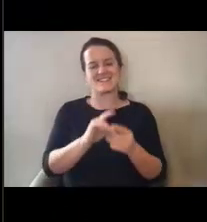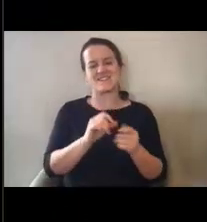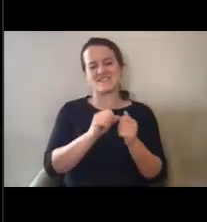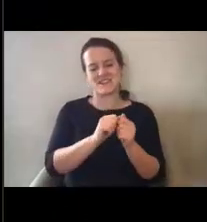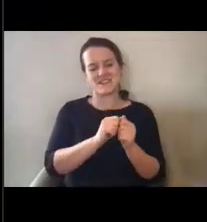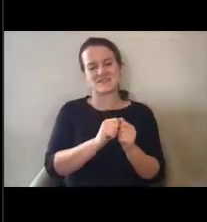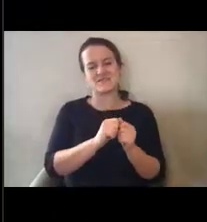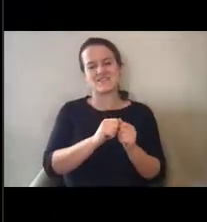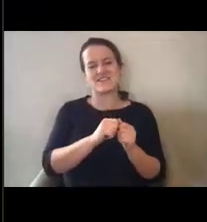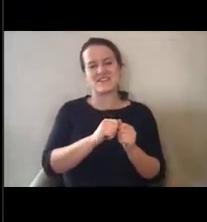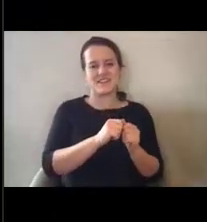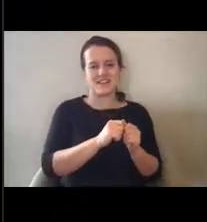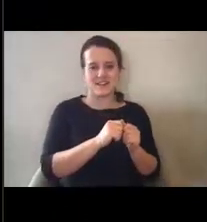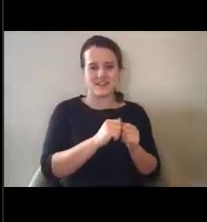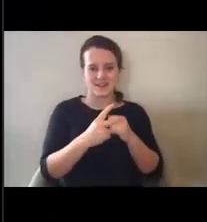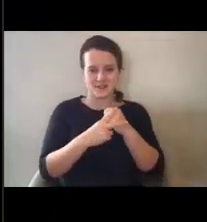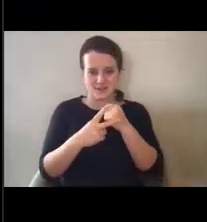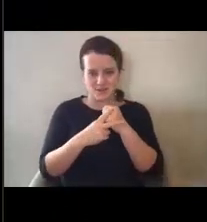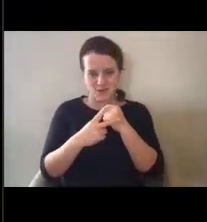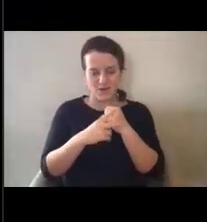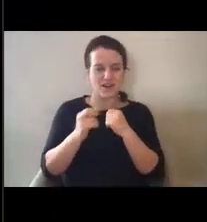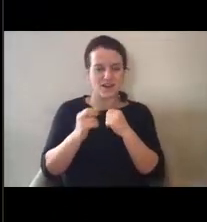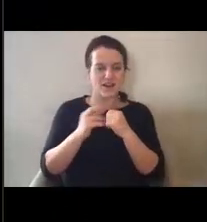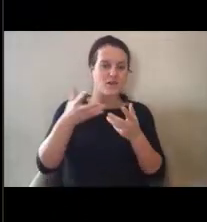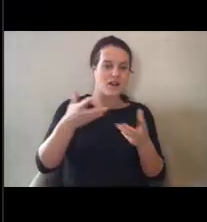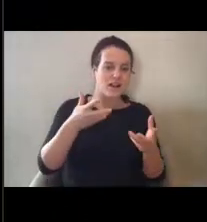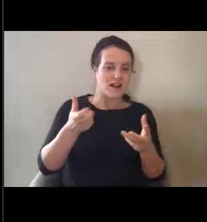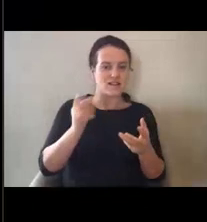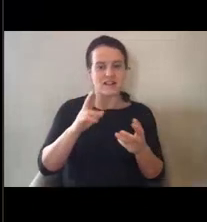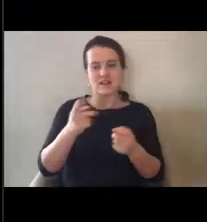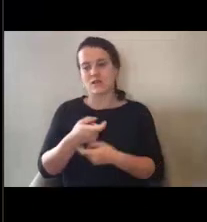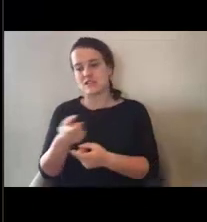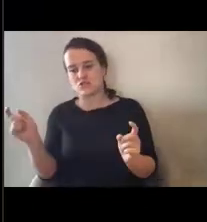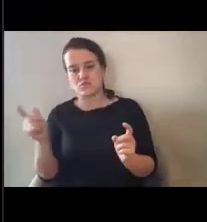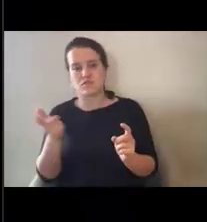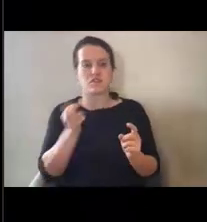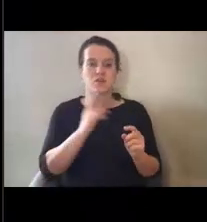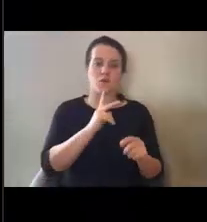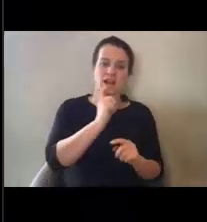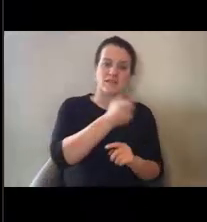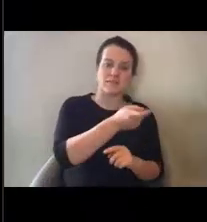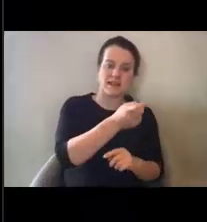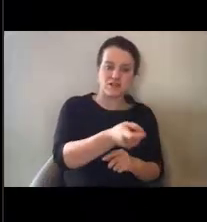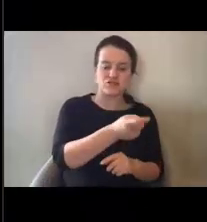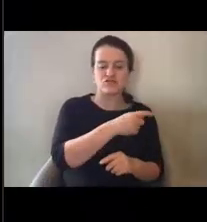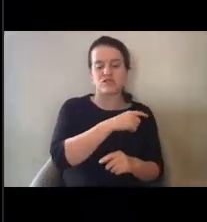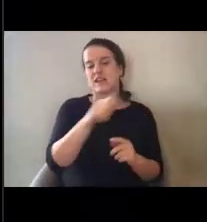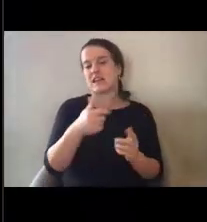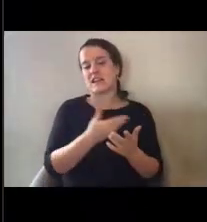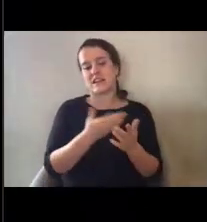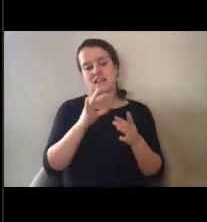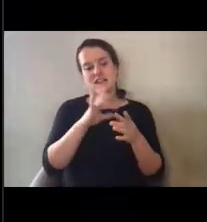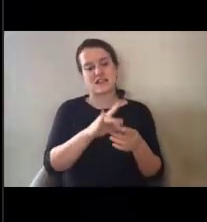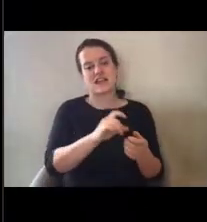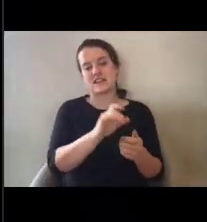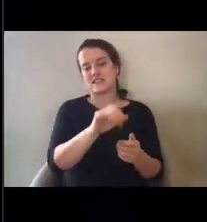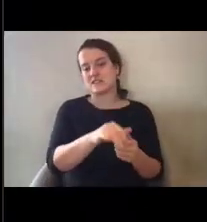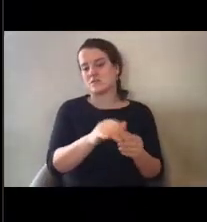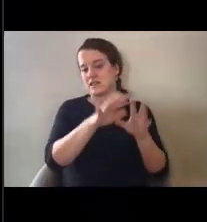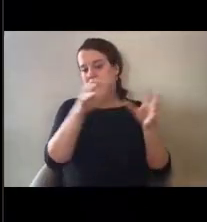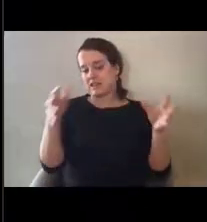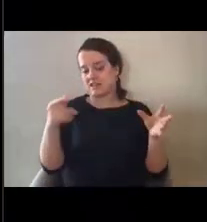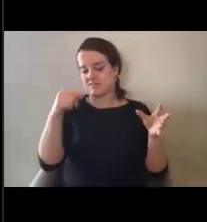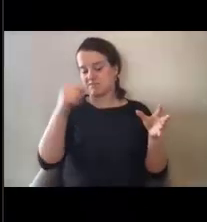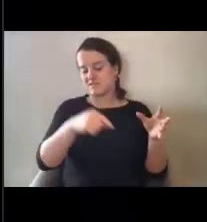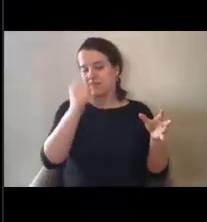um, storing or handling or distributing or administering anything that falls under that umbrella for COVID